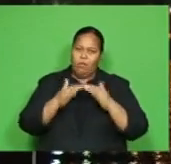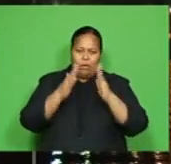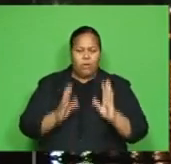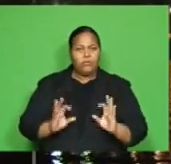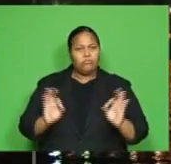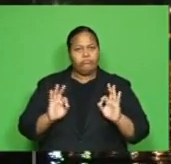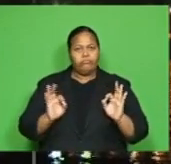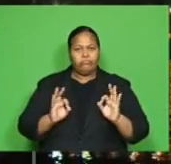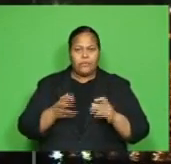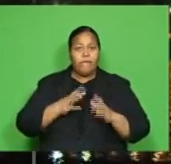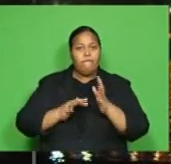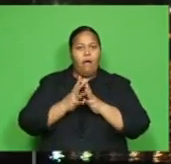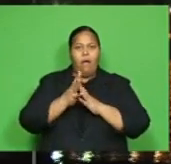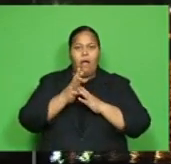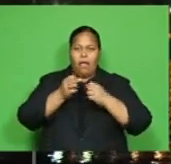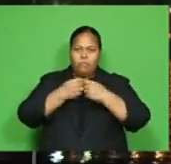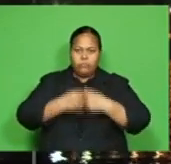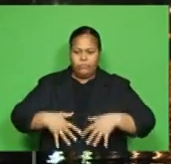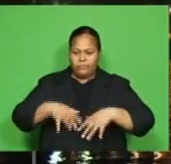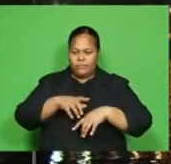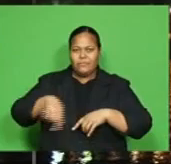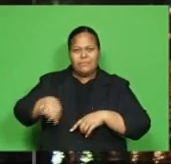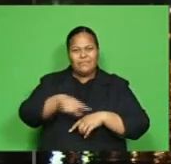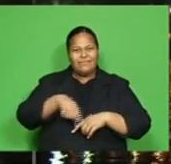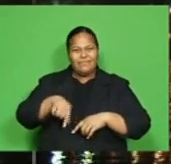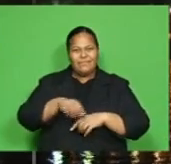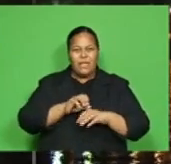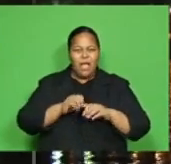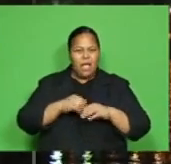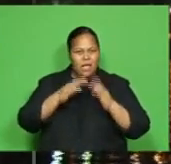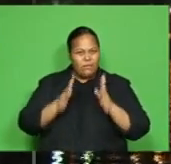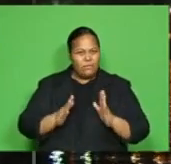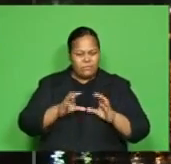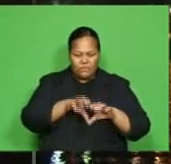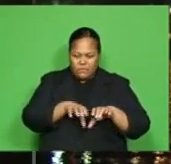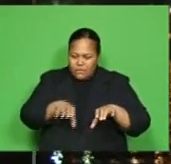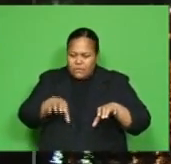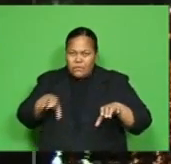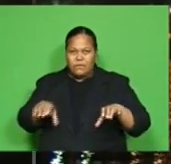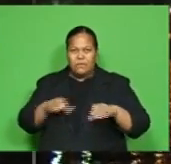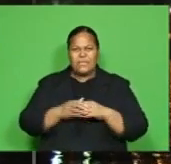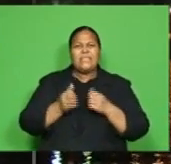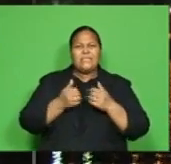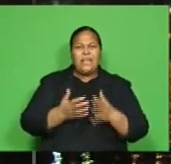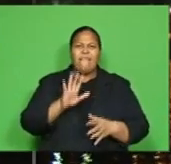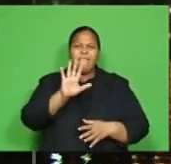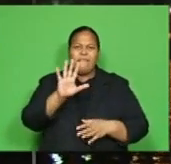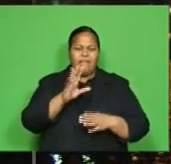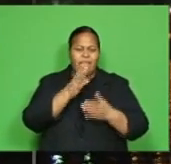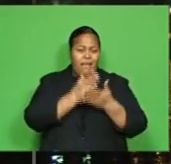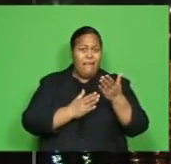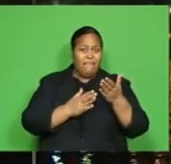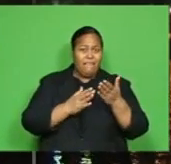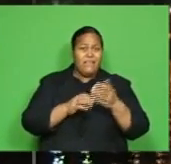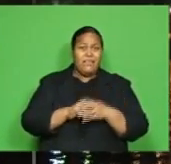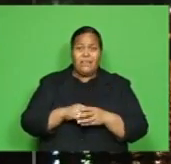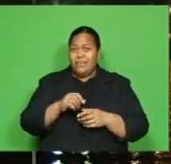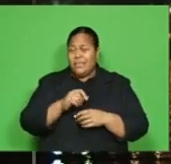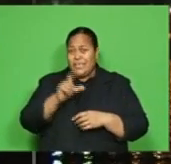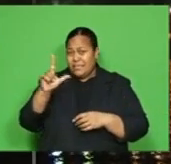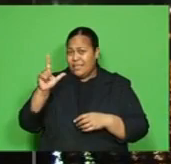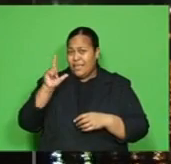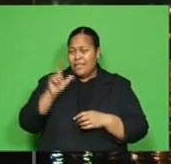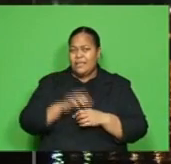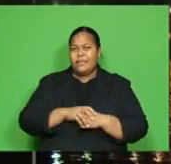destroyed three properties late yesterday afternoon. The fire is believed to have started at around 5.30 p.m. from one of the flat's